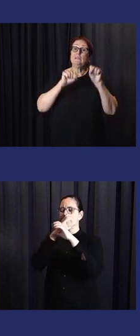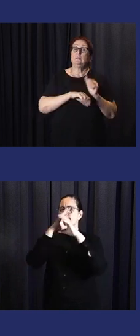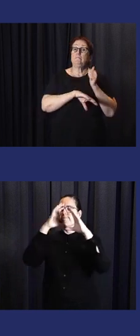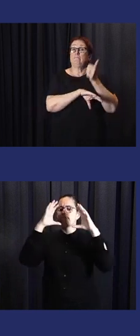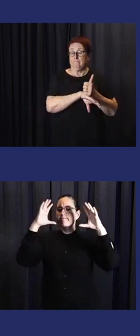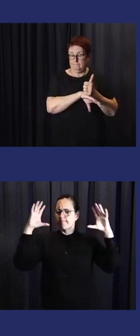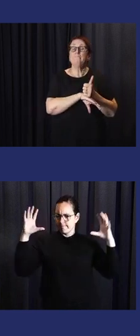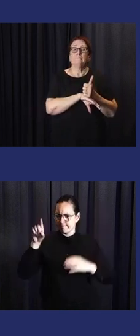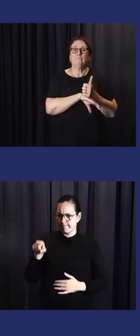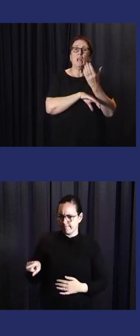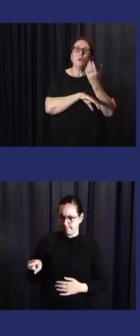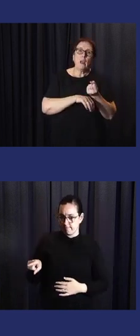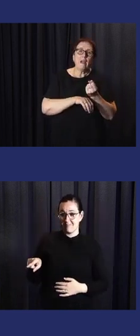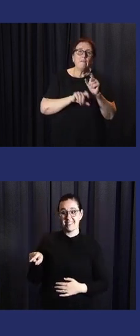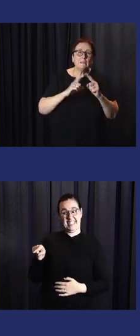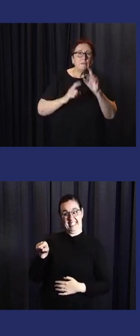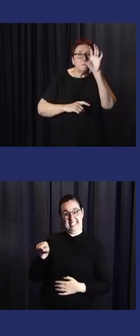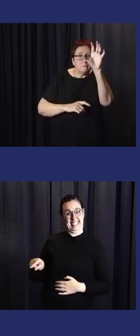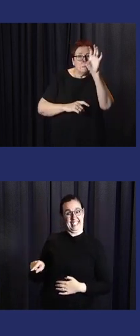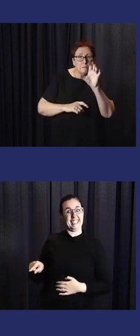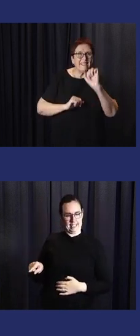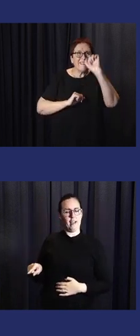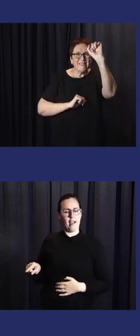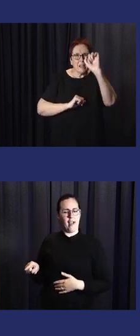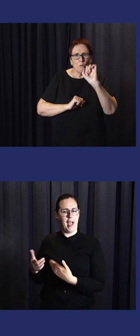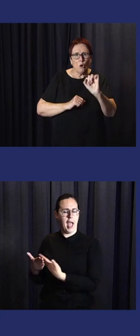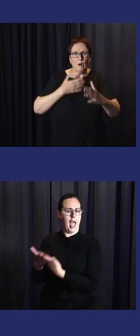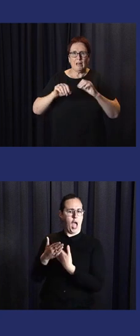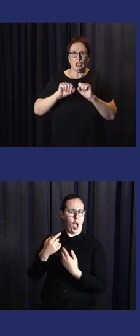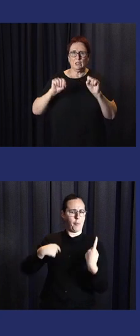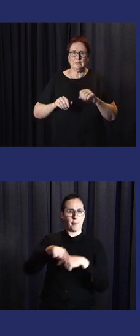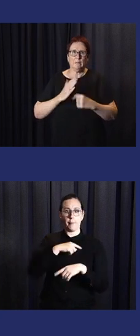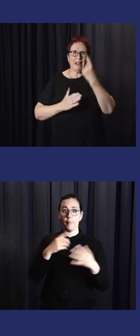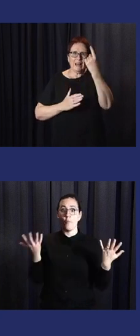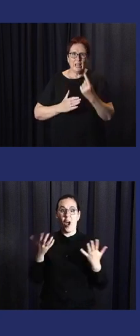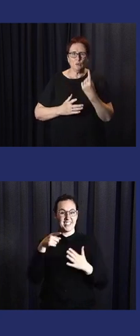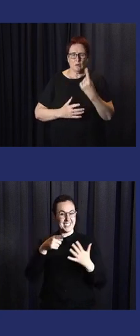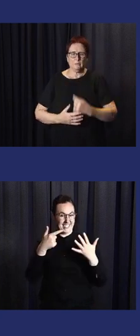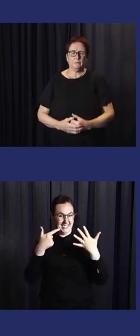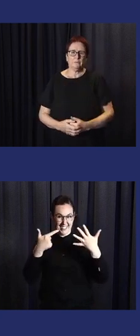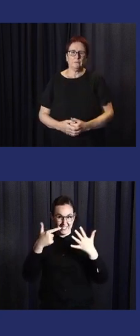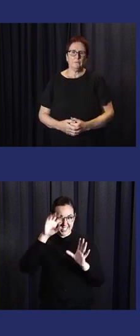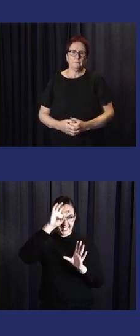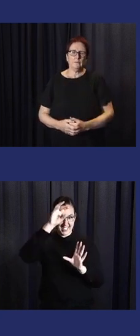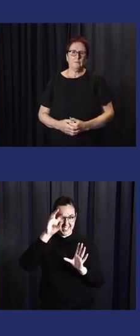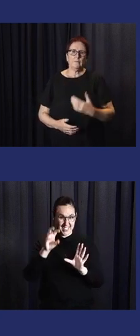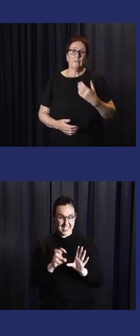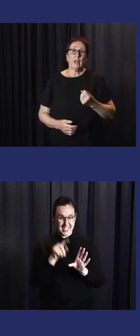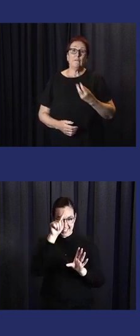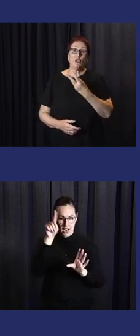And together, at the national, we have a VNDMS. And at the provincial level, we have a provincial